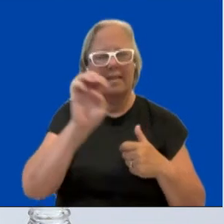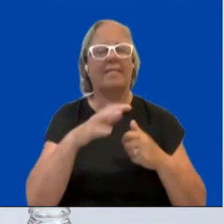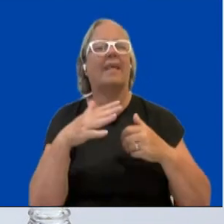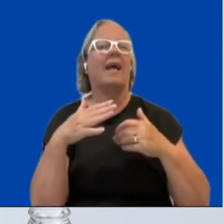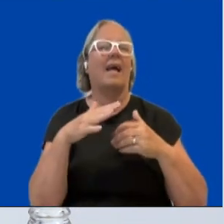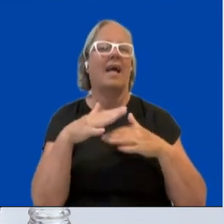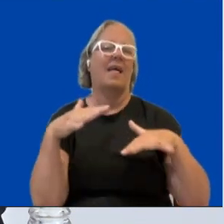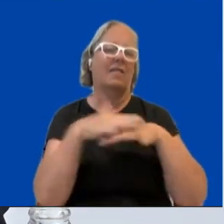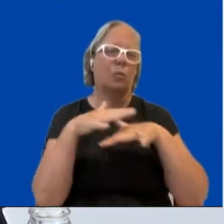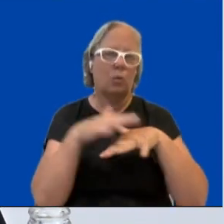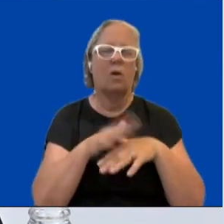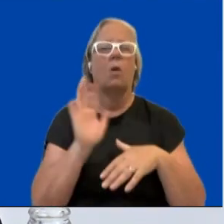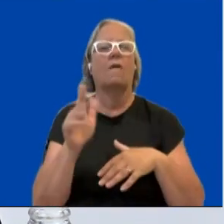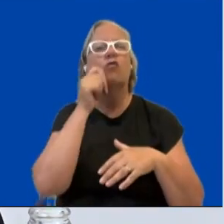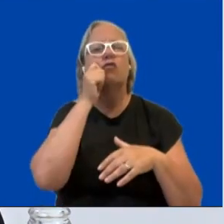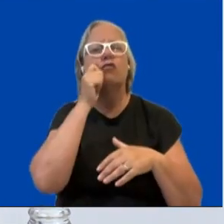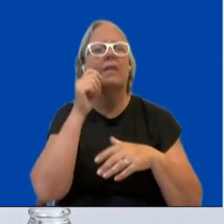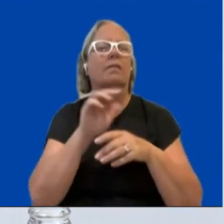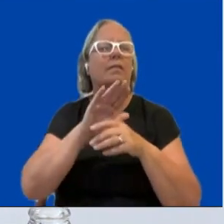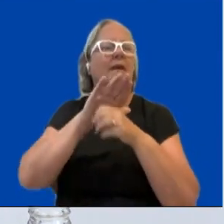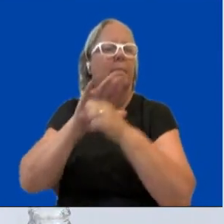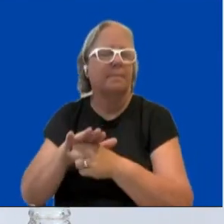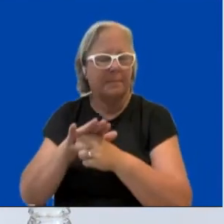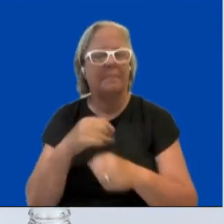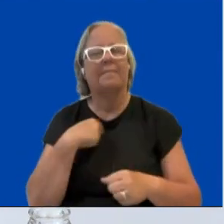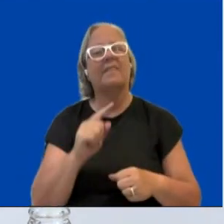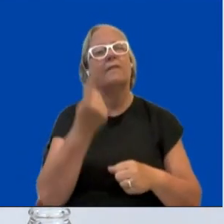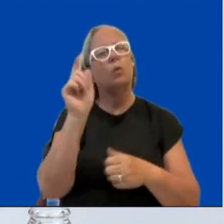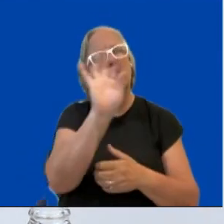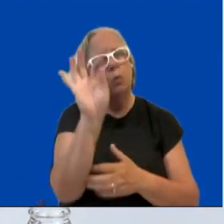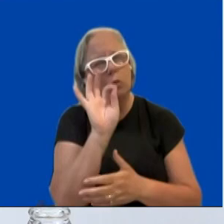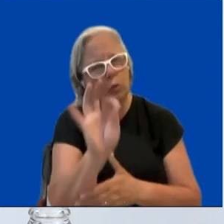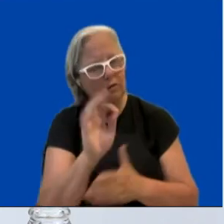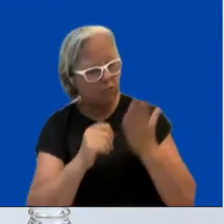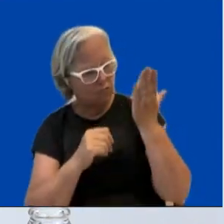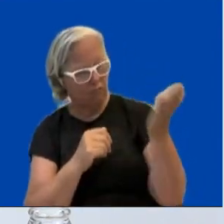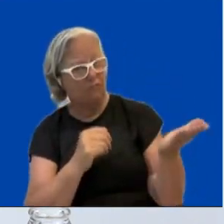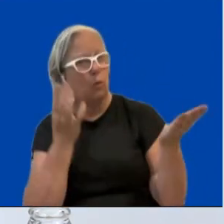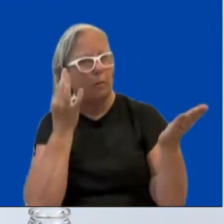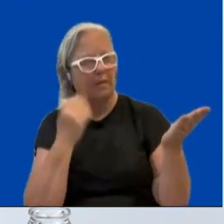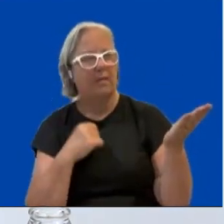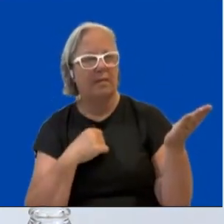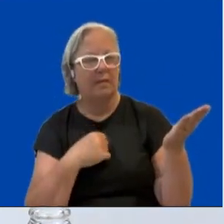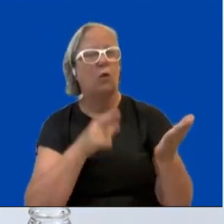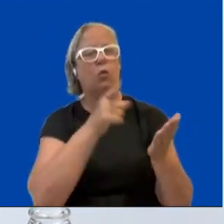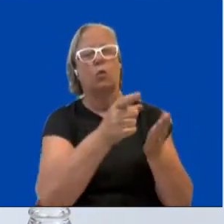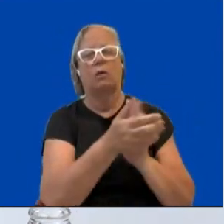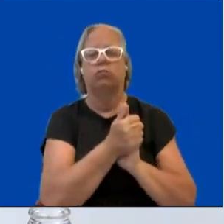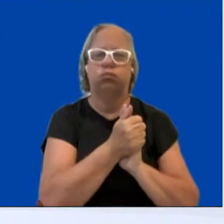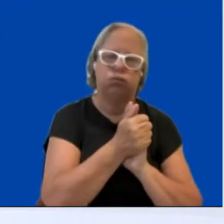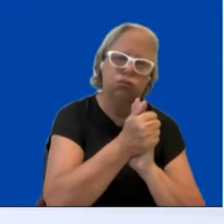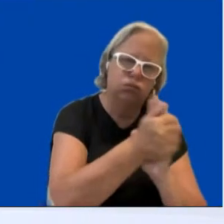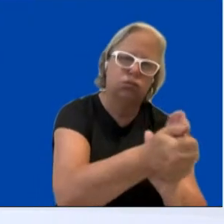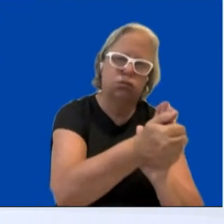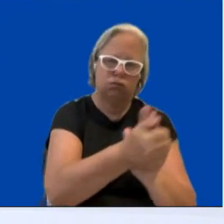is for Carlin. You have been at the lead of AIGE for the past three years and all